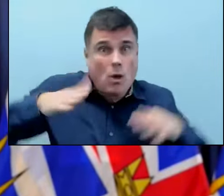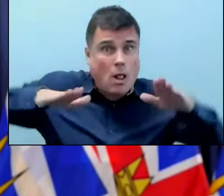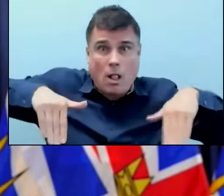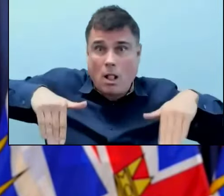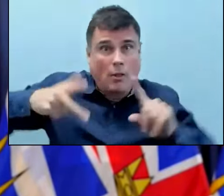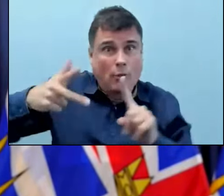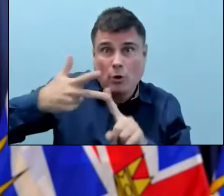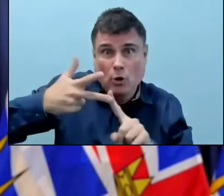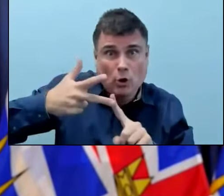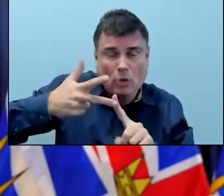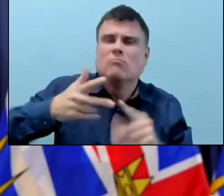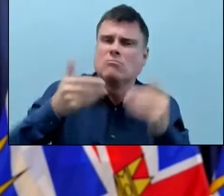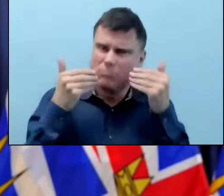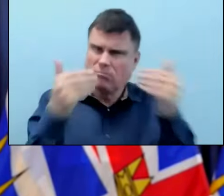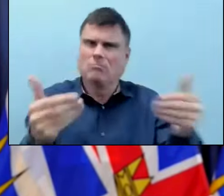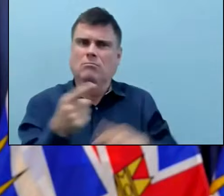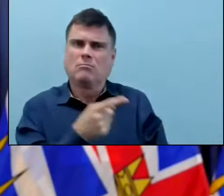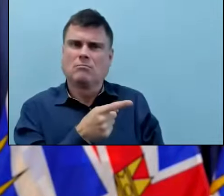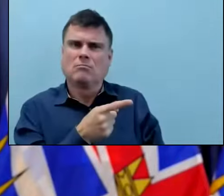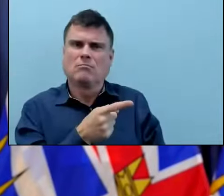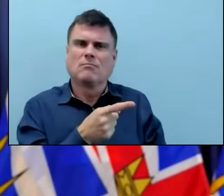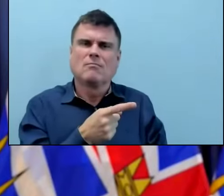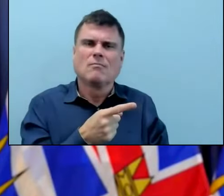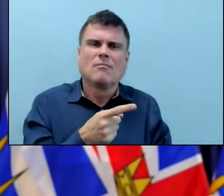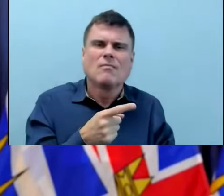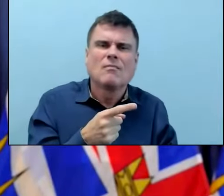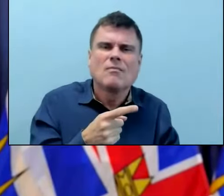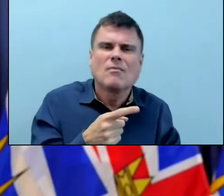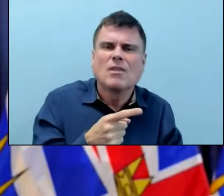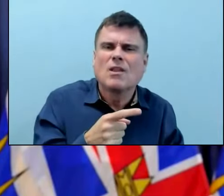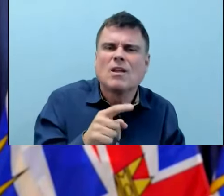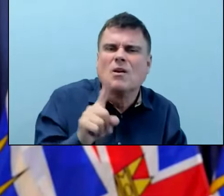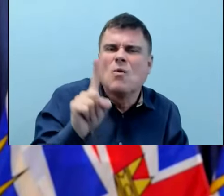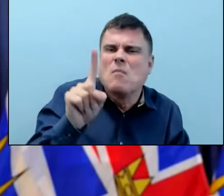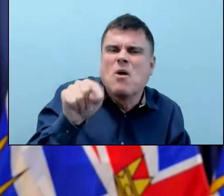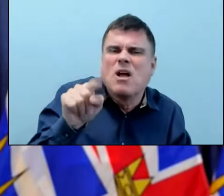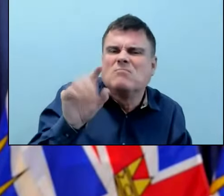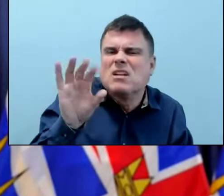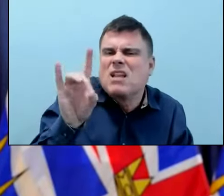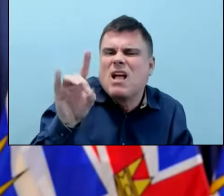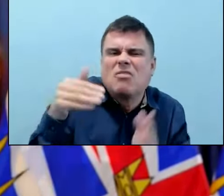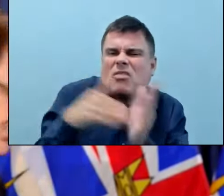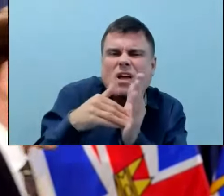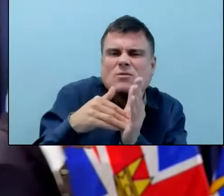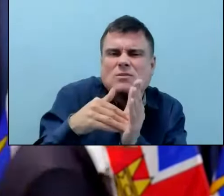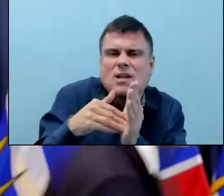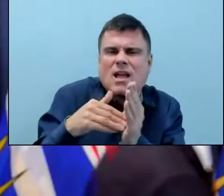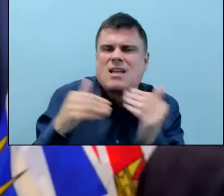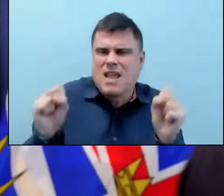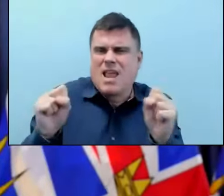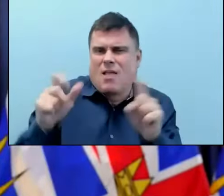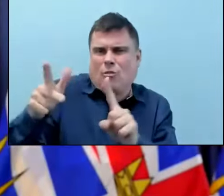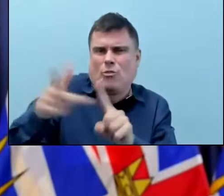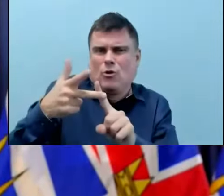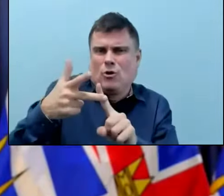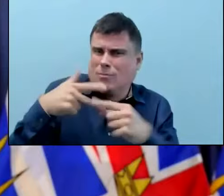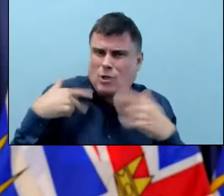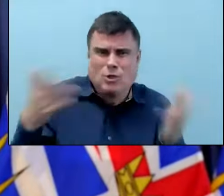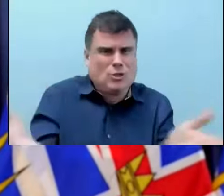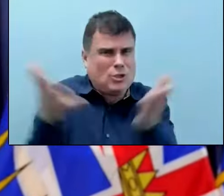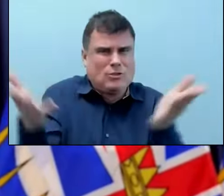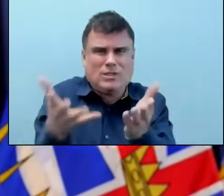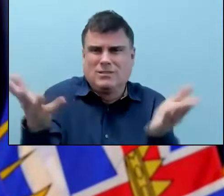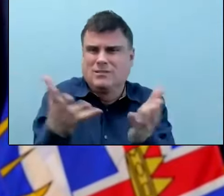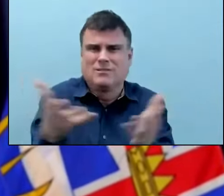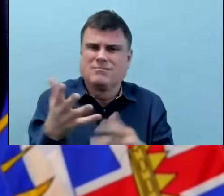about 1,198,000 of those who are eligible to get their booster as soon as possible. Our next